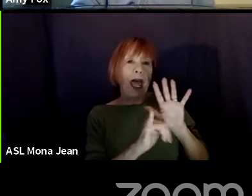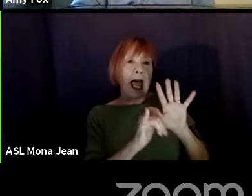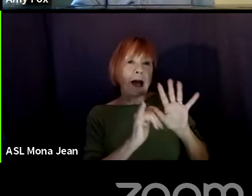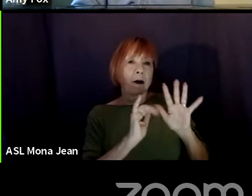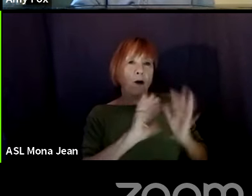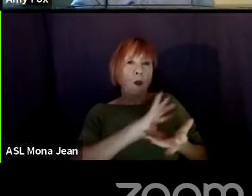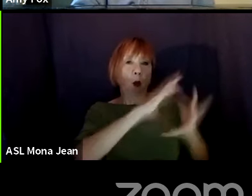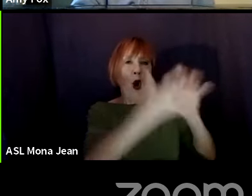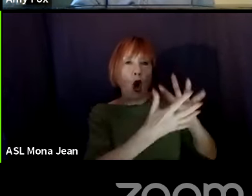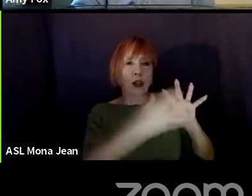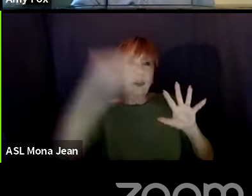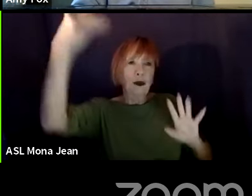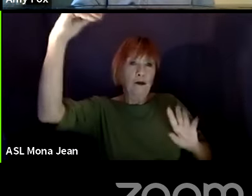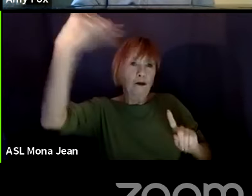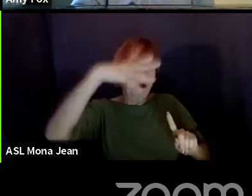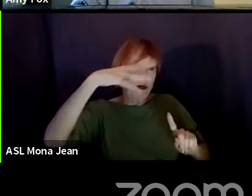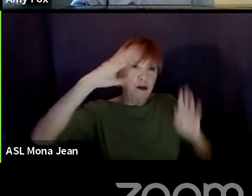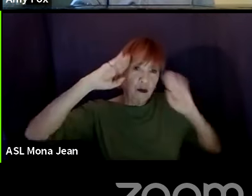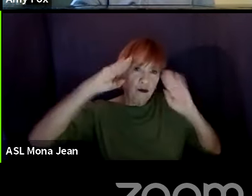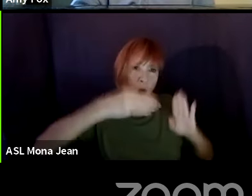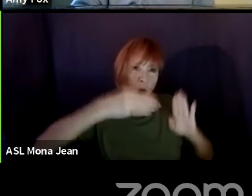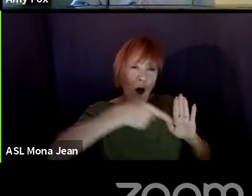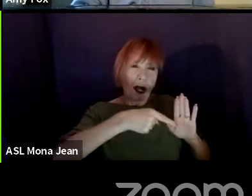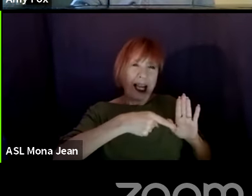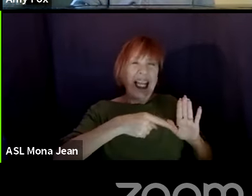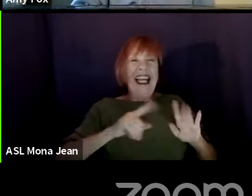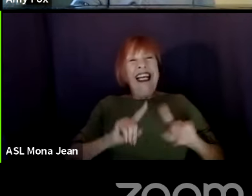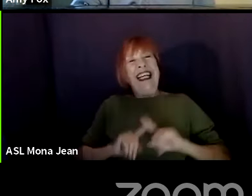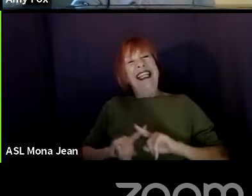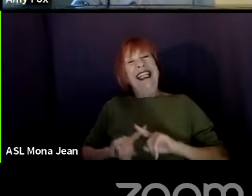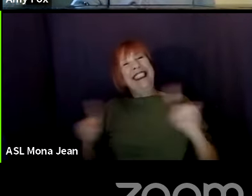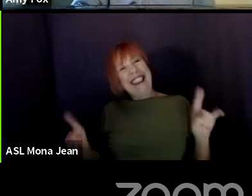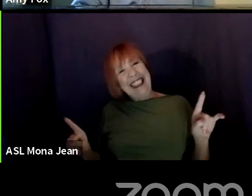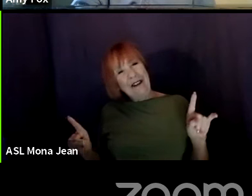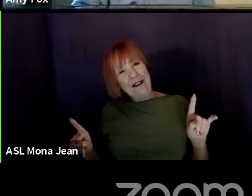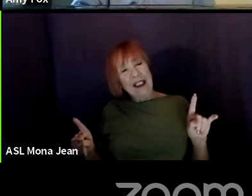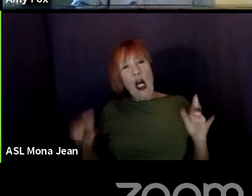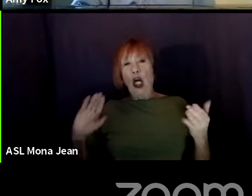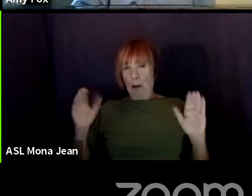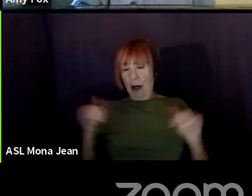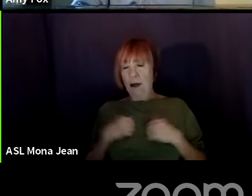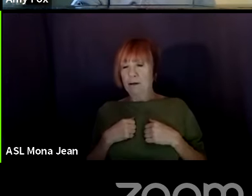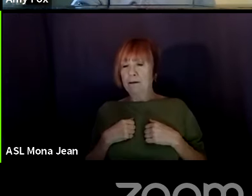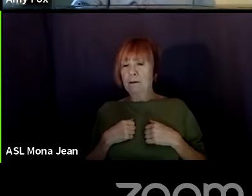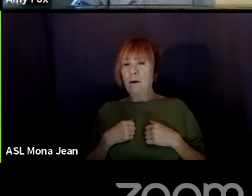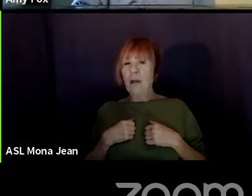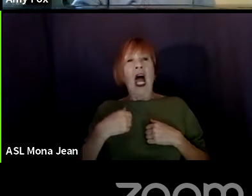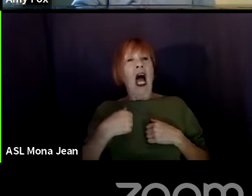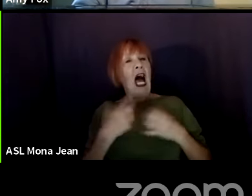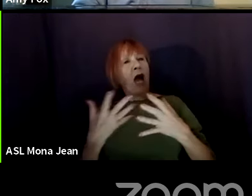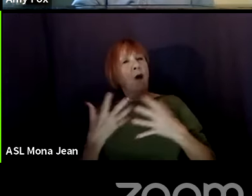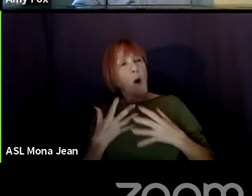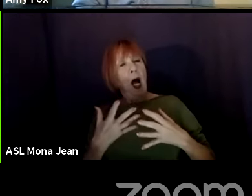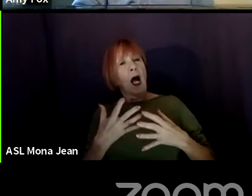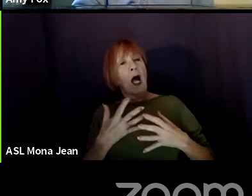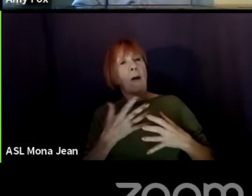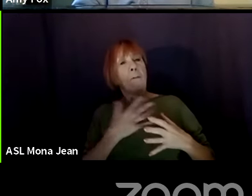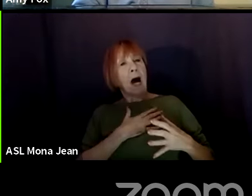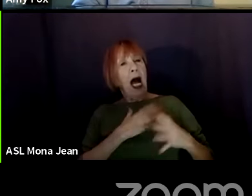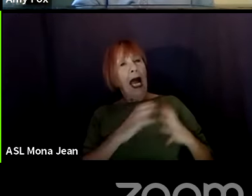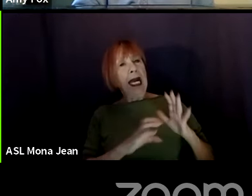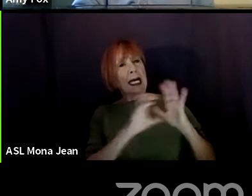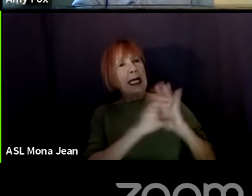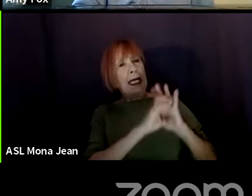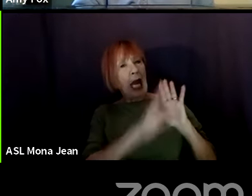a light on that world. That's, that's different than saying, I want to have characters in my